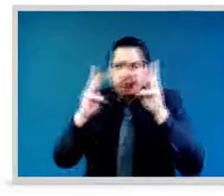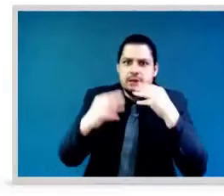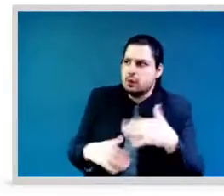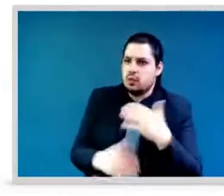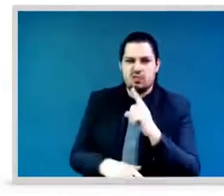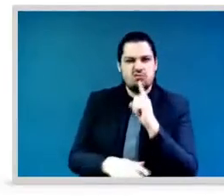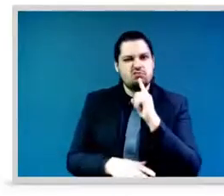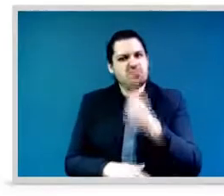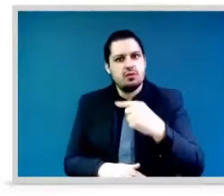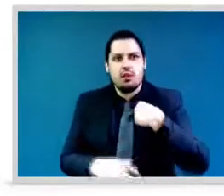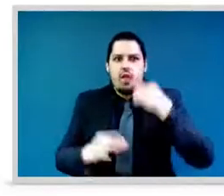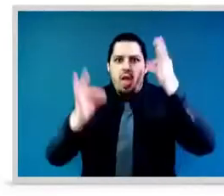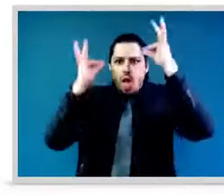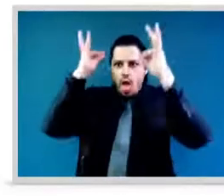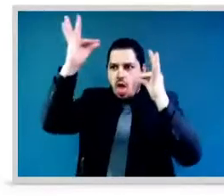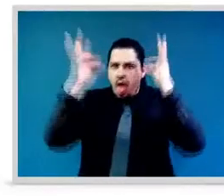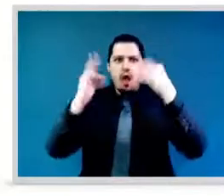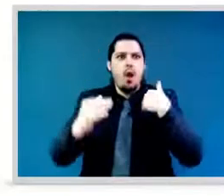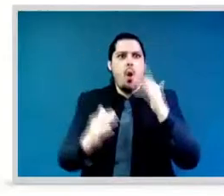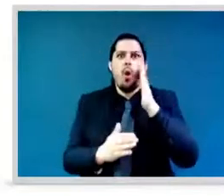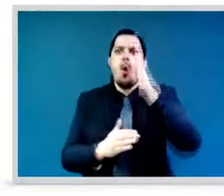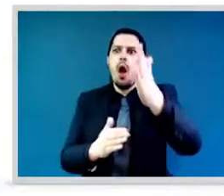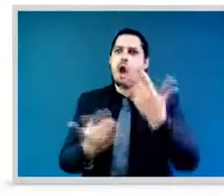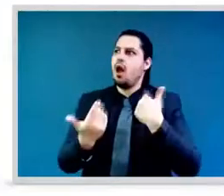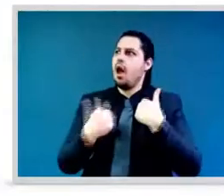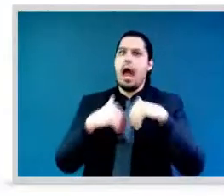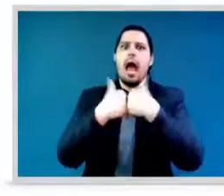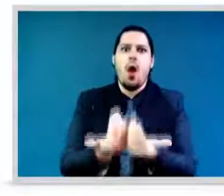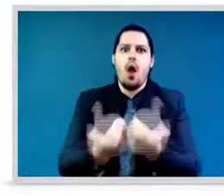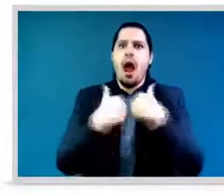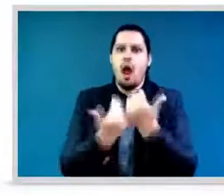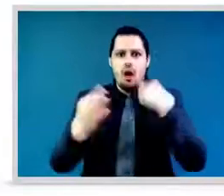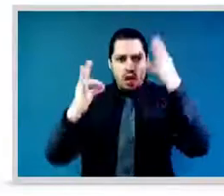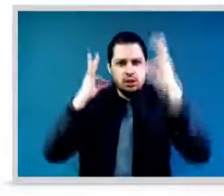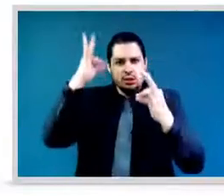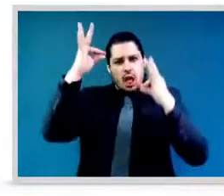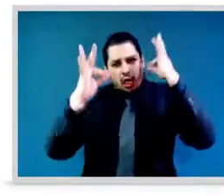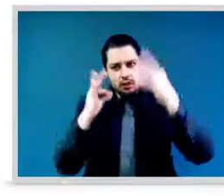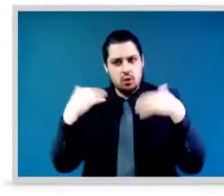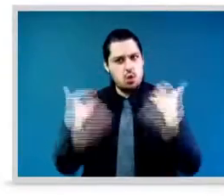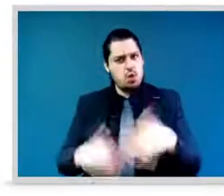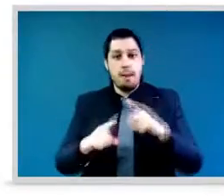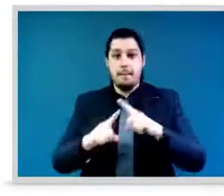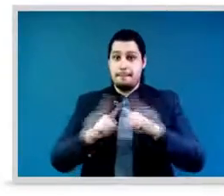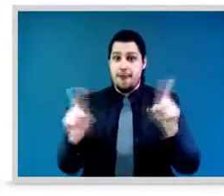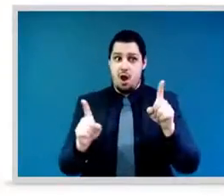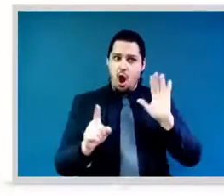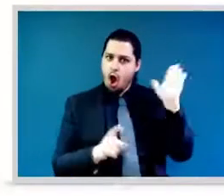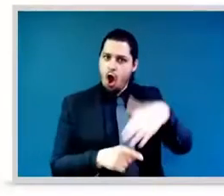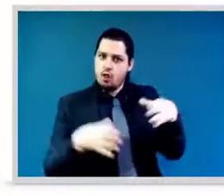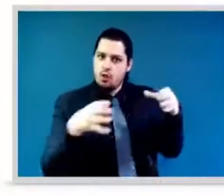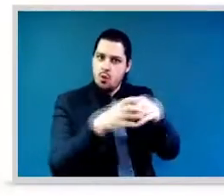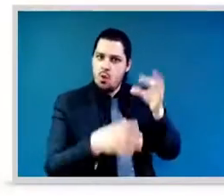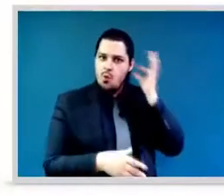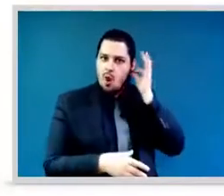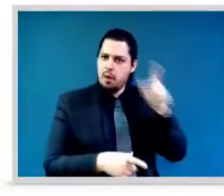the ability to hold a light up to that darkest corner of human experience and allow survivors at last to be seen,